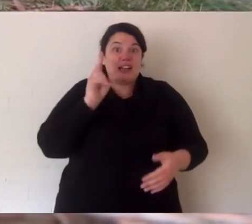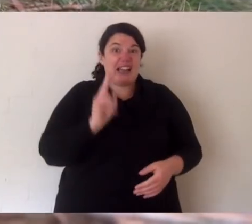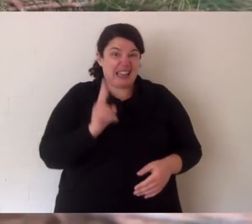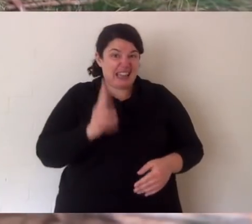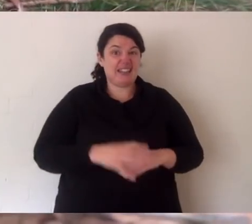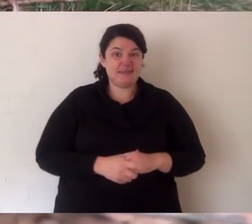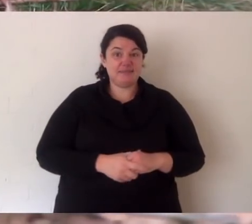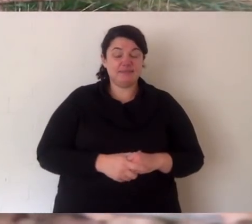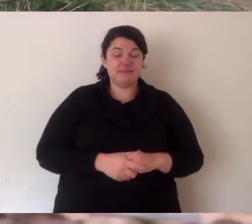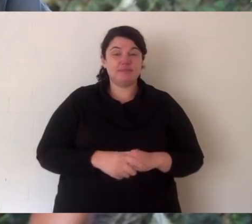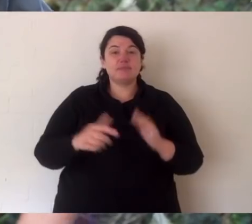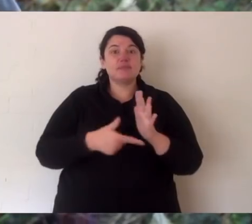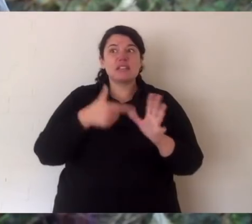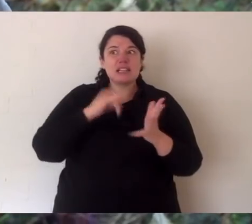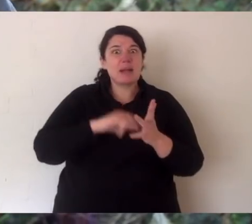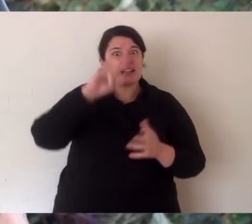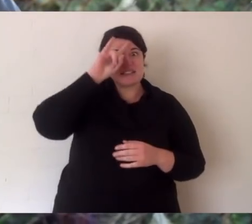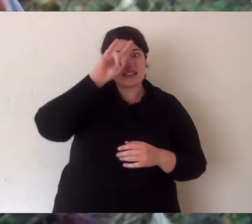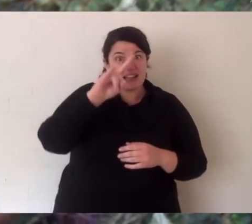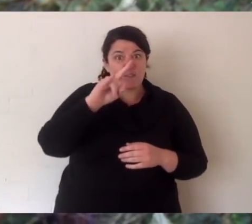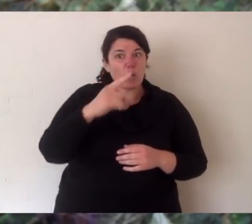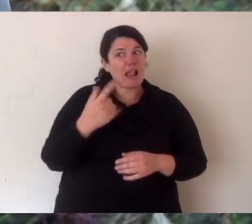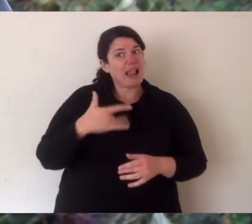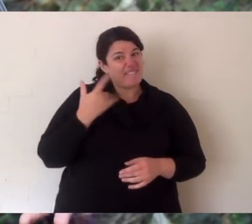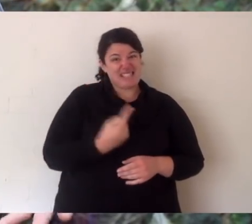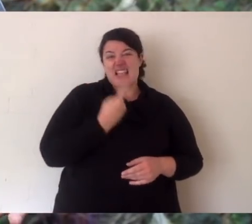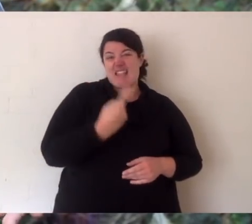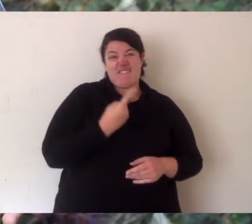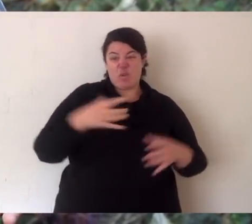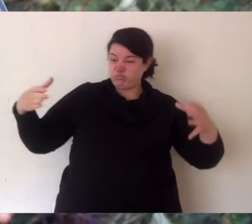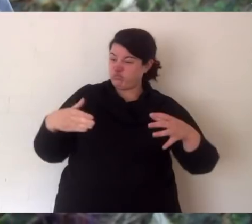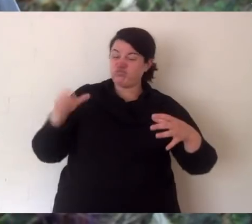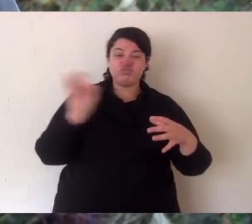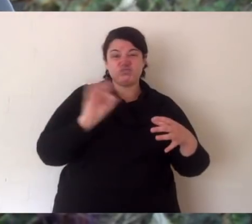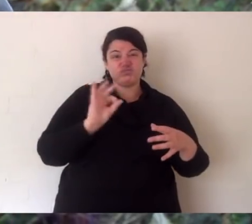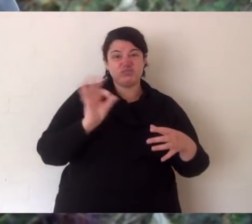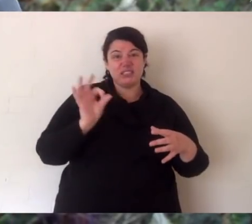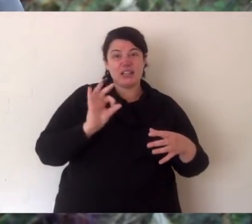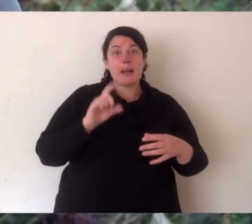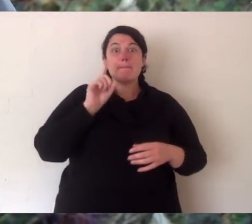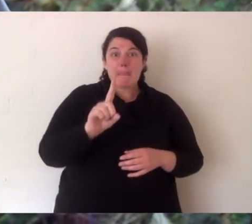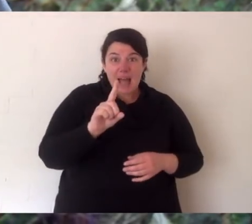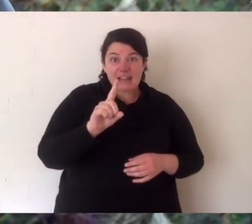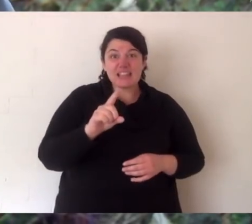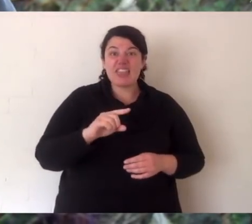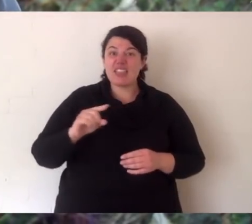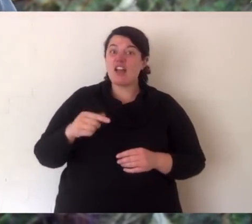two months later mum will breed again. Devils are known as solitary animals. They do come together to